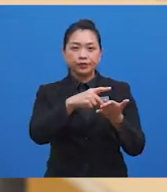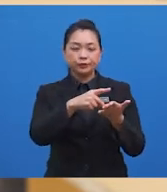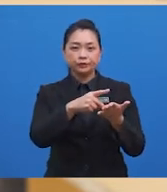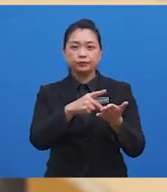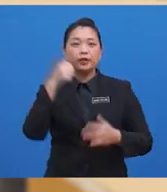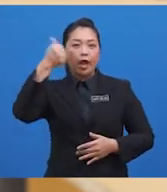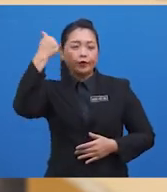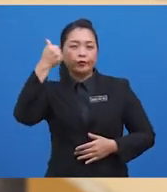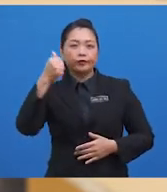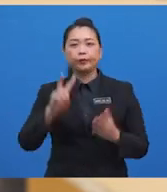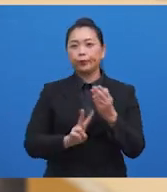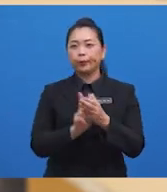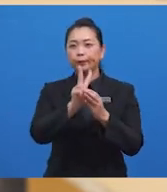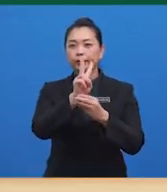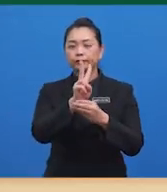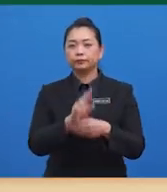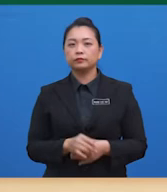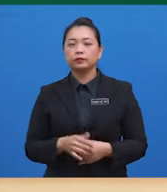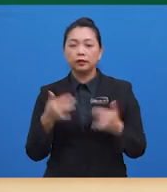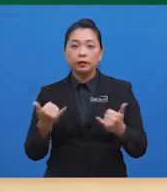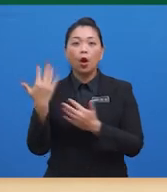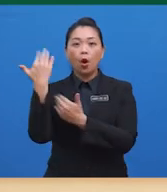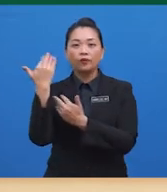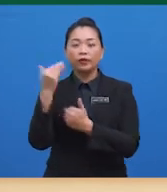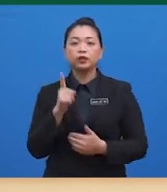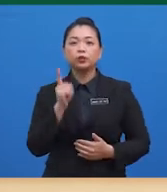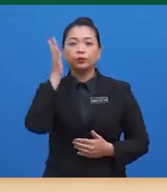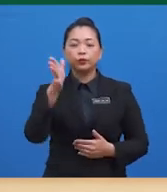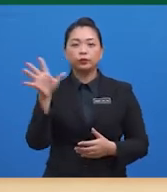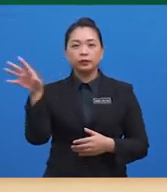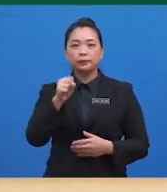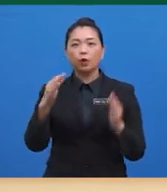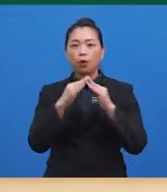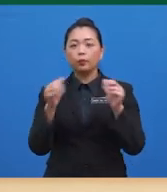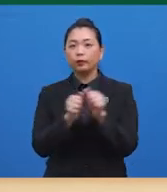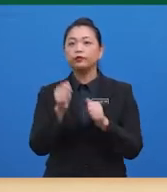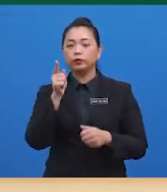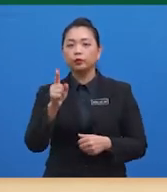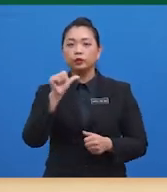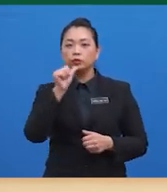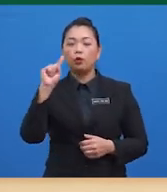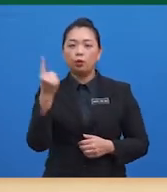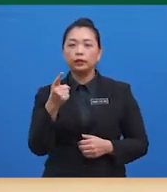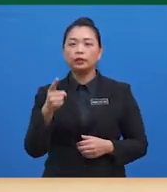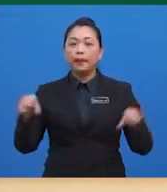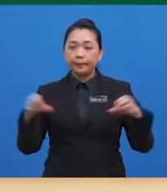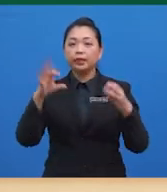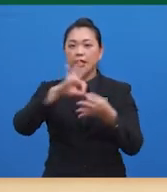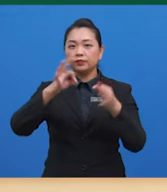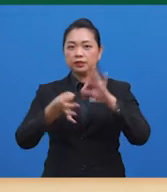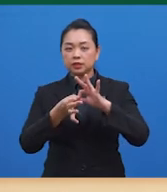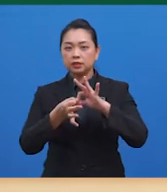alcohol and vaping. Now, hopefully, you will take home with you not only the skills of making